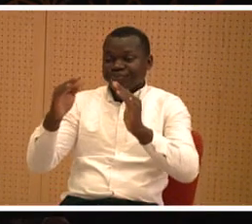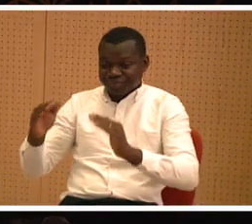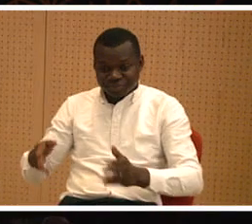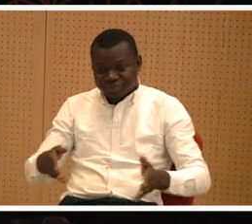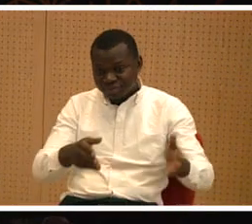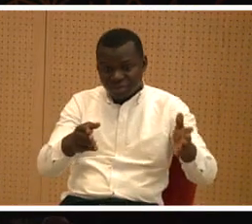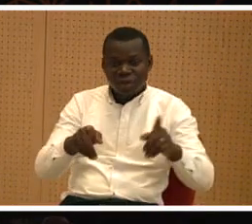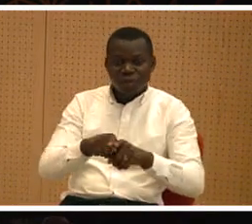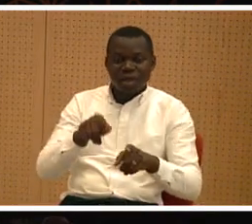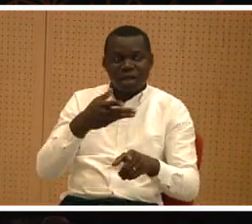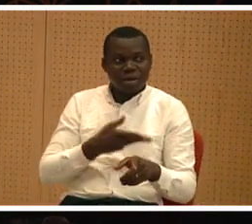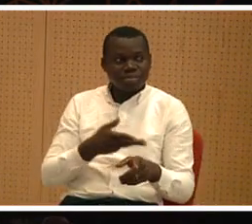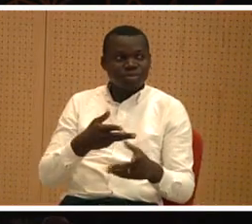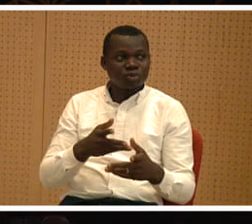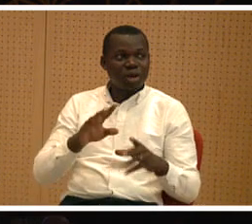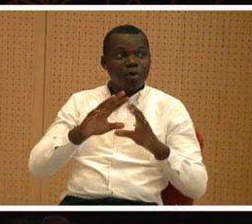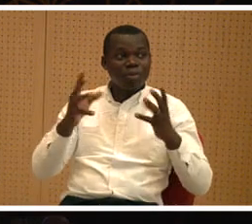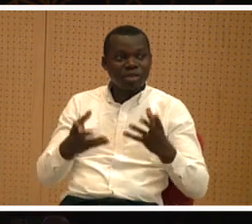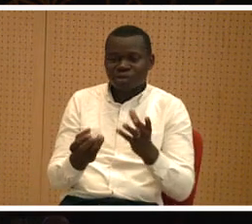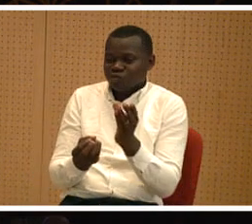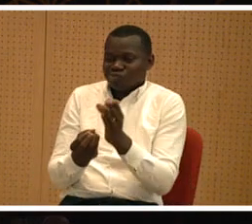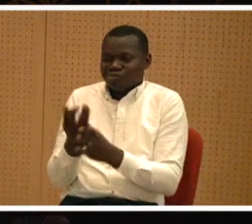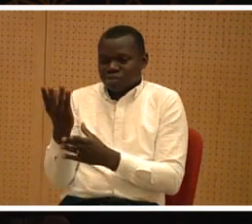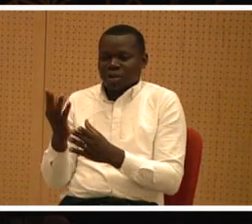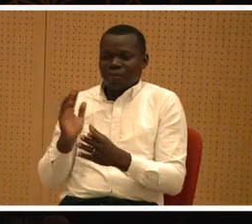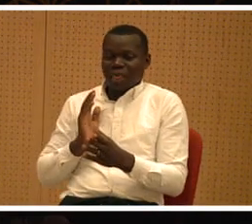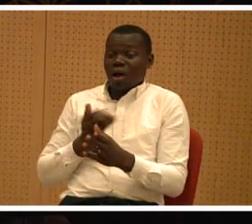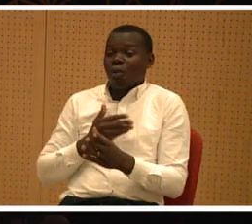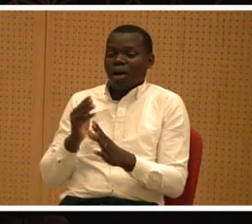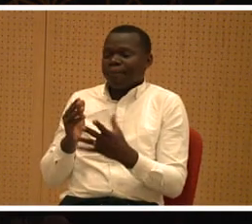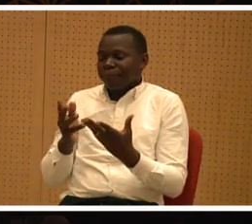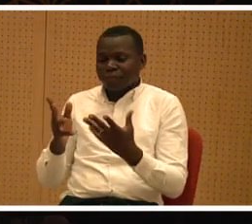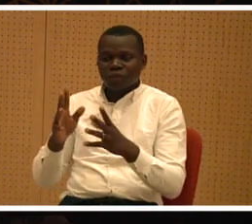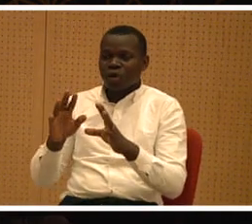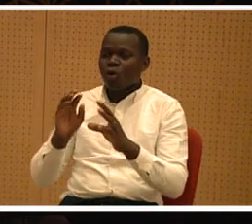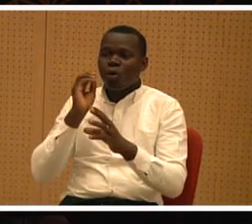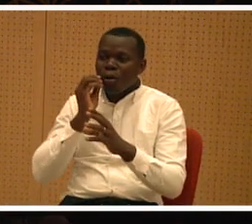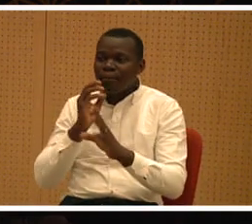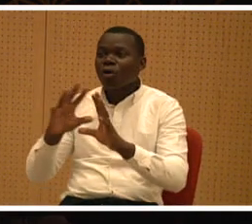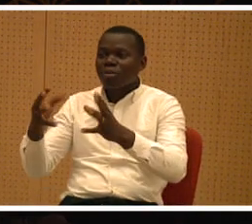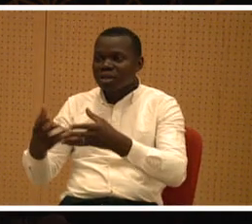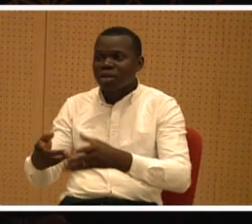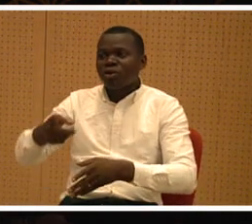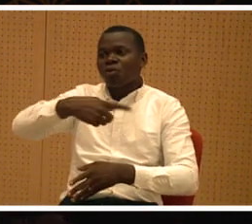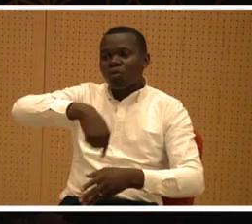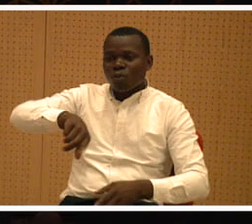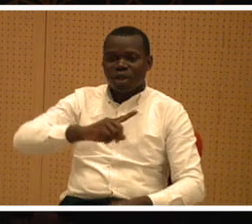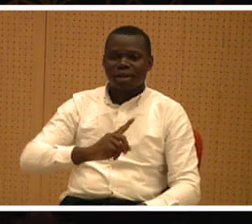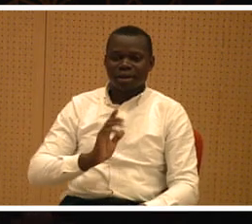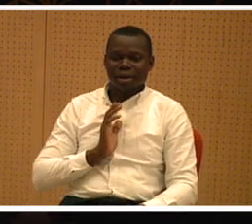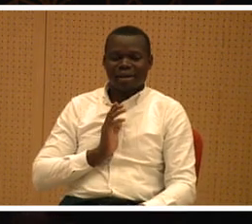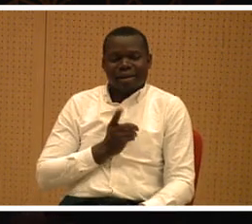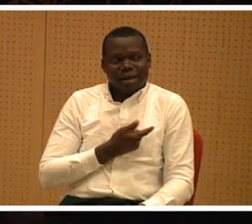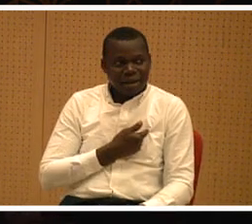for our community to restore the homes for our homes for children and future we are amorph